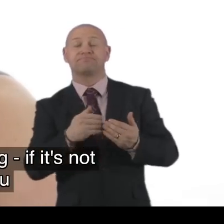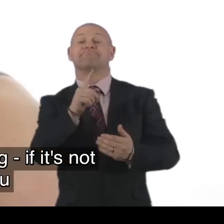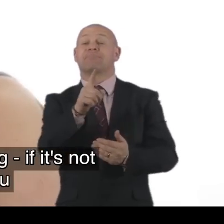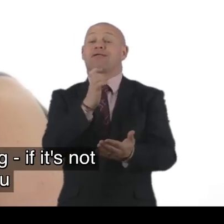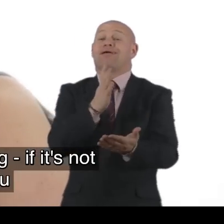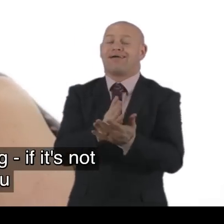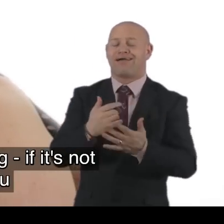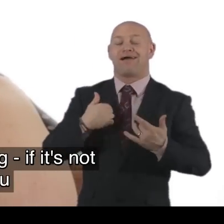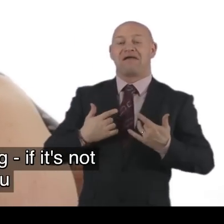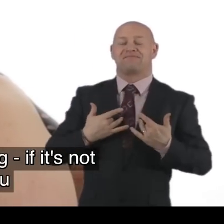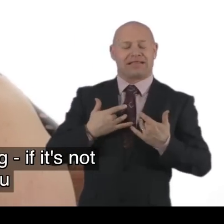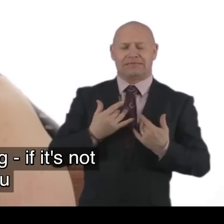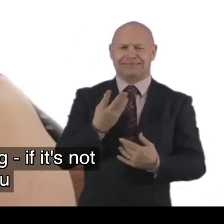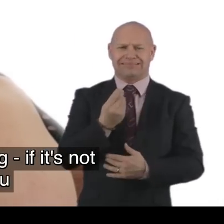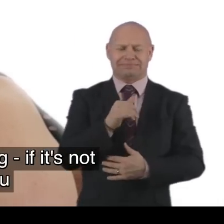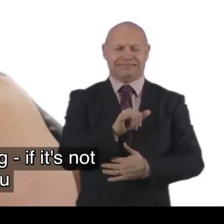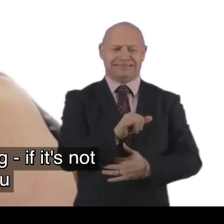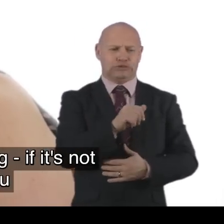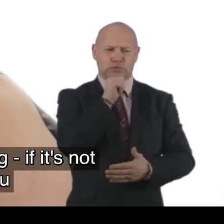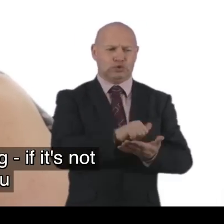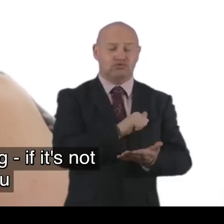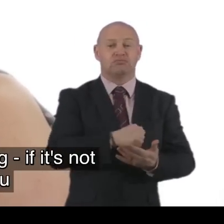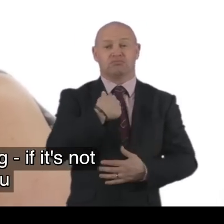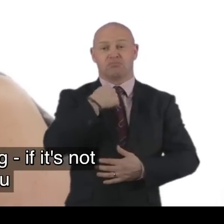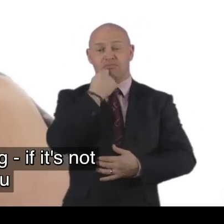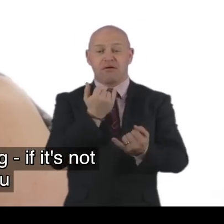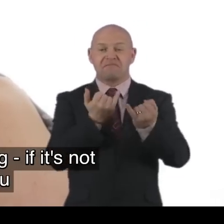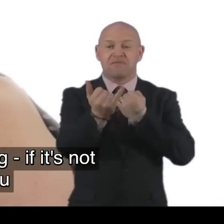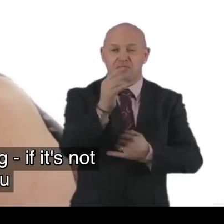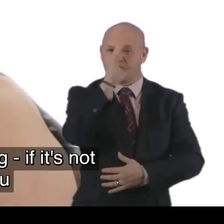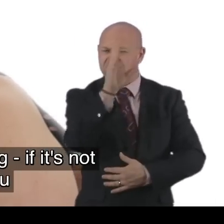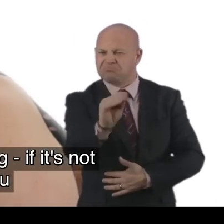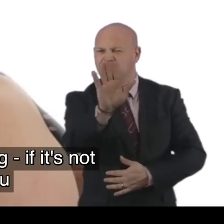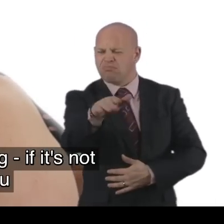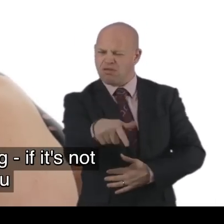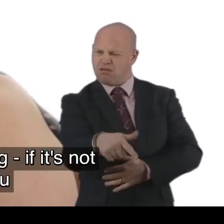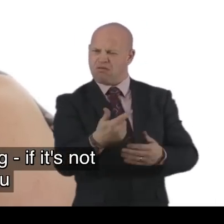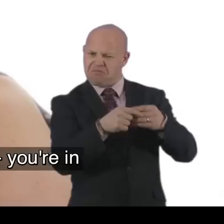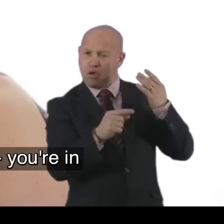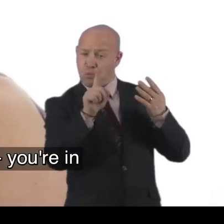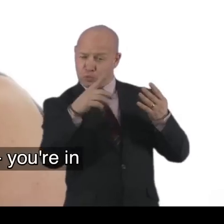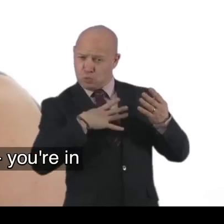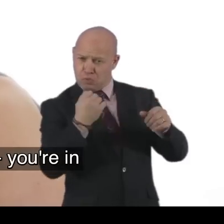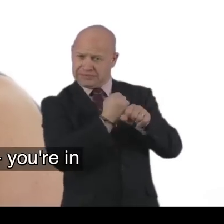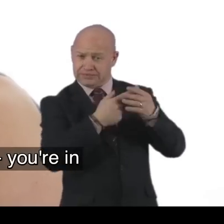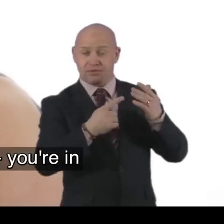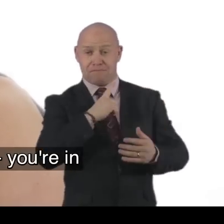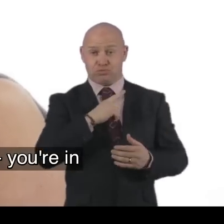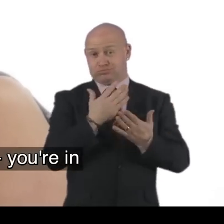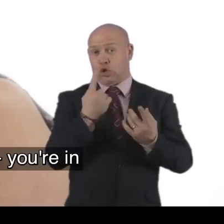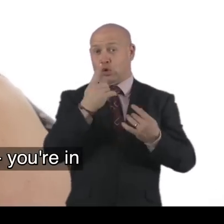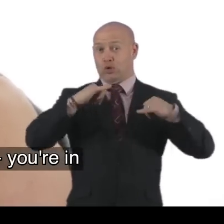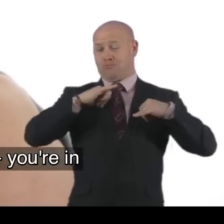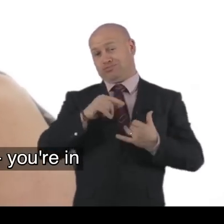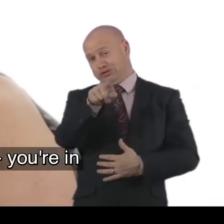On what's happening. And if we have. If we think there's maybe something not quite right. We'll give you a call. Just to check with you. To see if this is exactly what you want